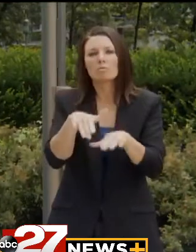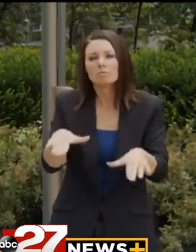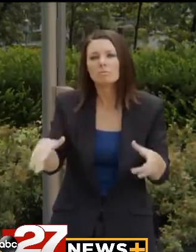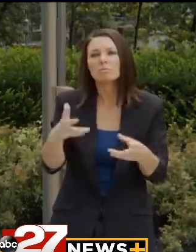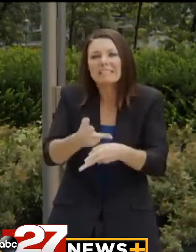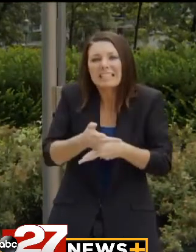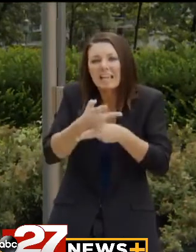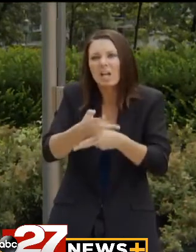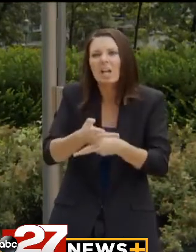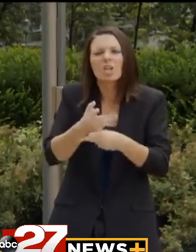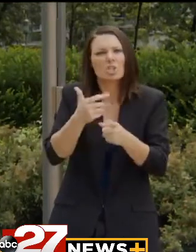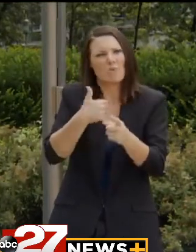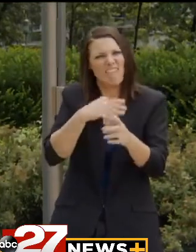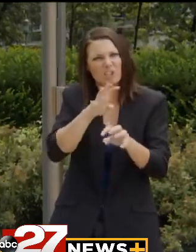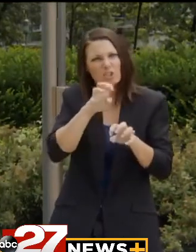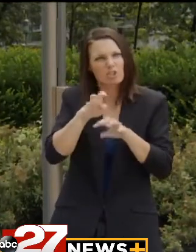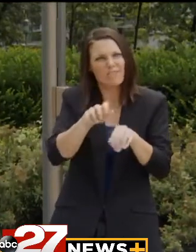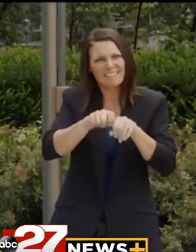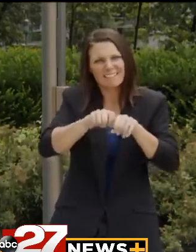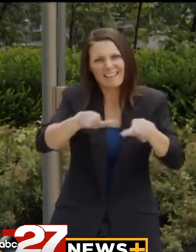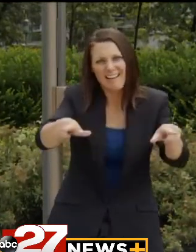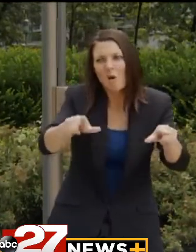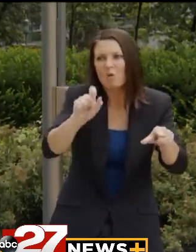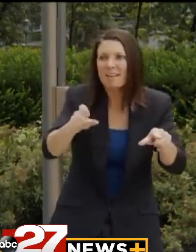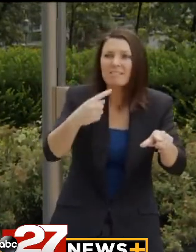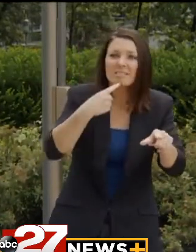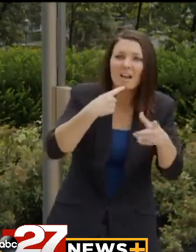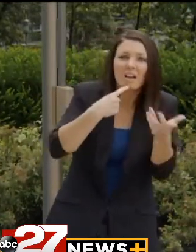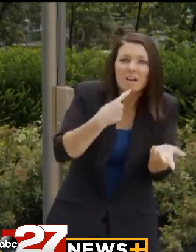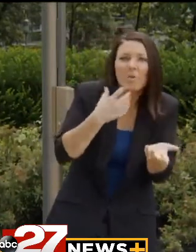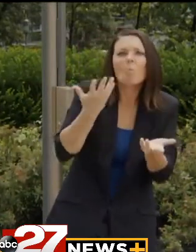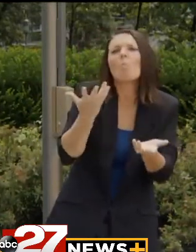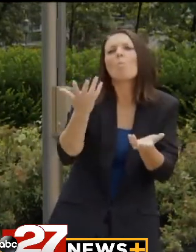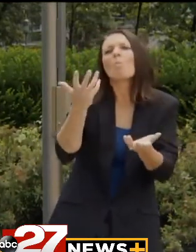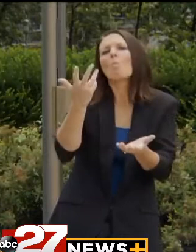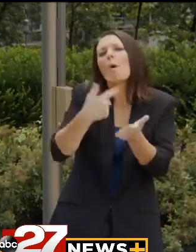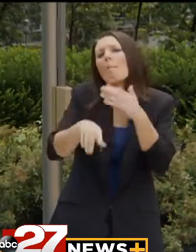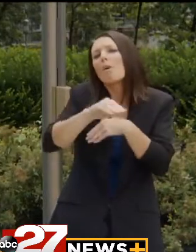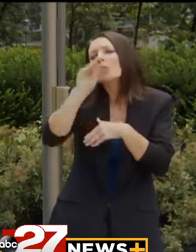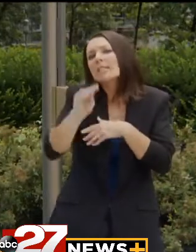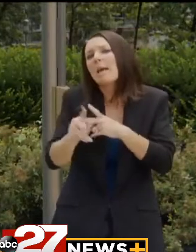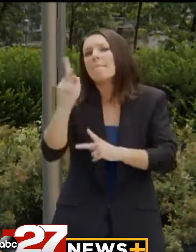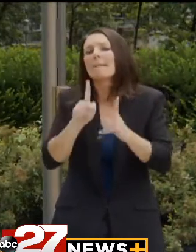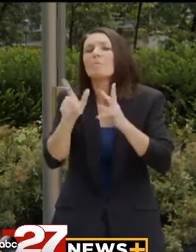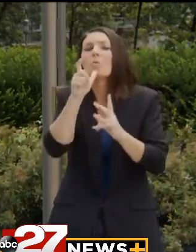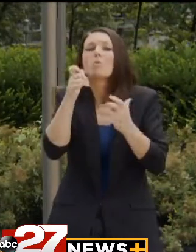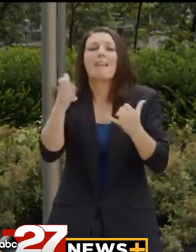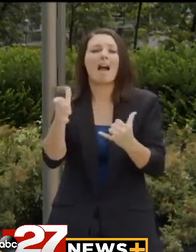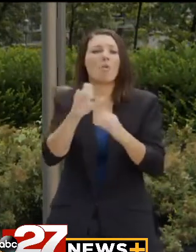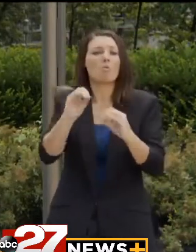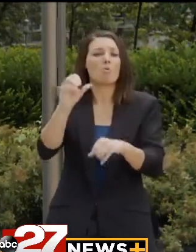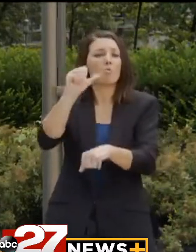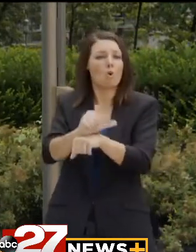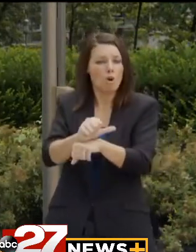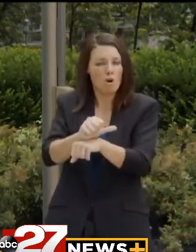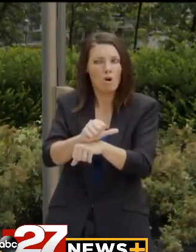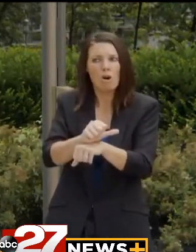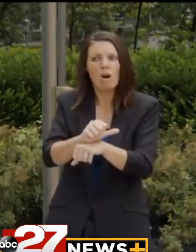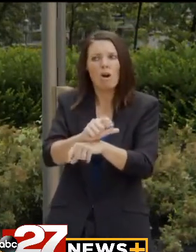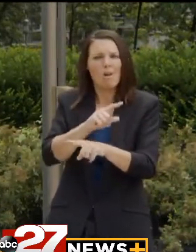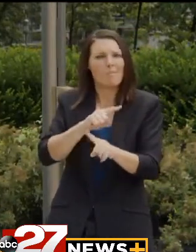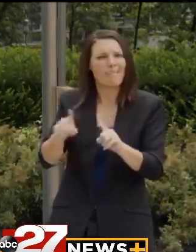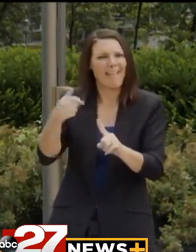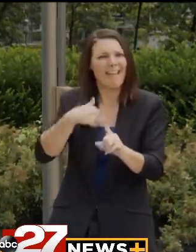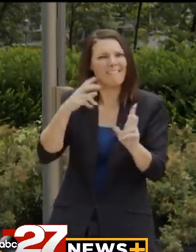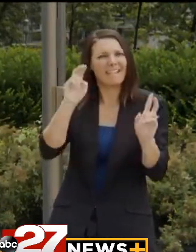you have, do you have, have done surveys that, that you can say, you know, what percentage of the people who are now unemployed were unemployed because they